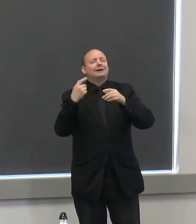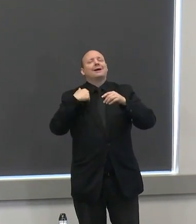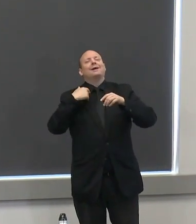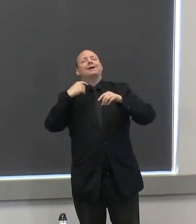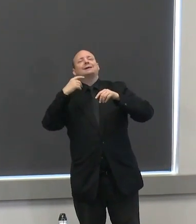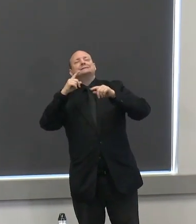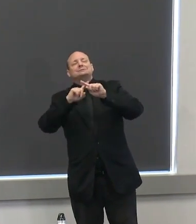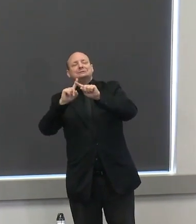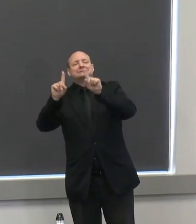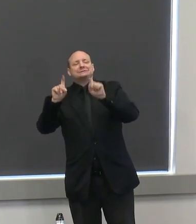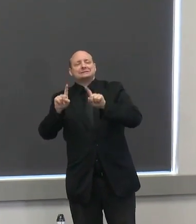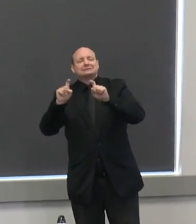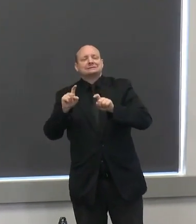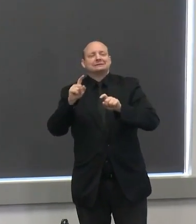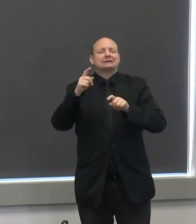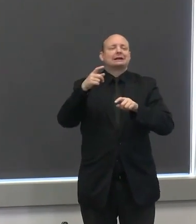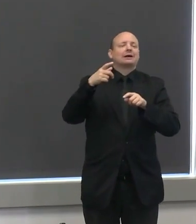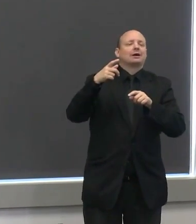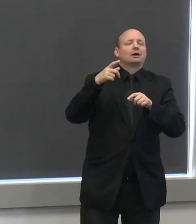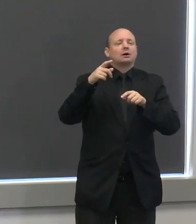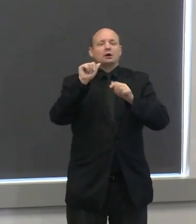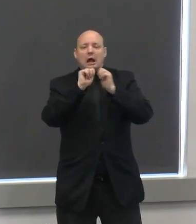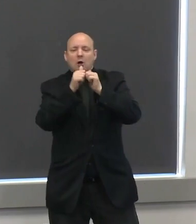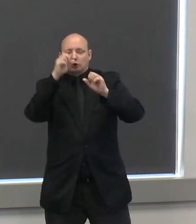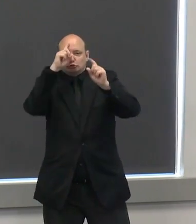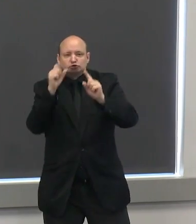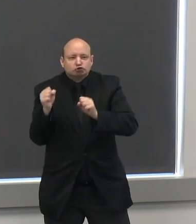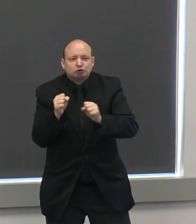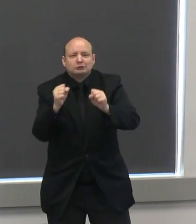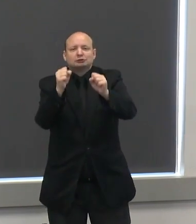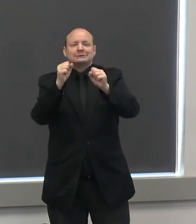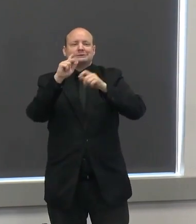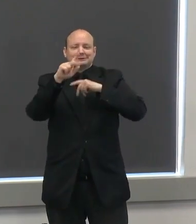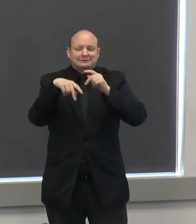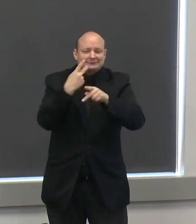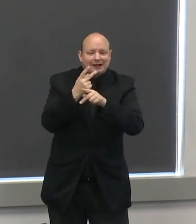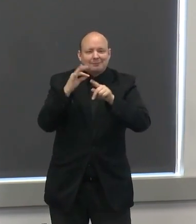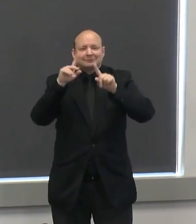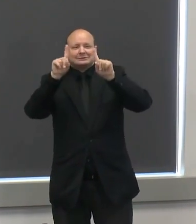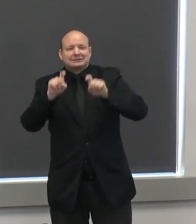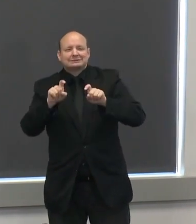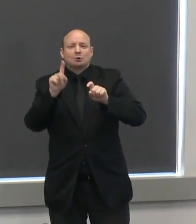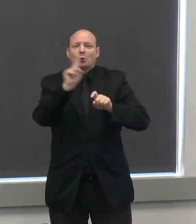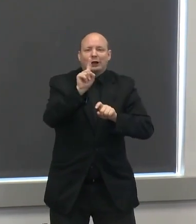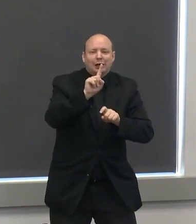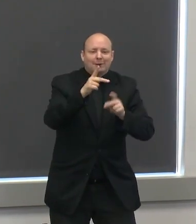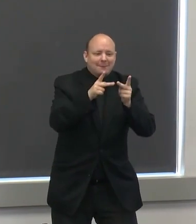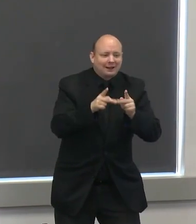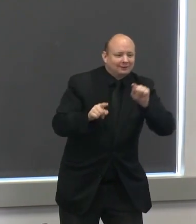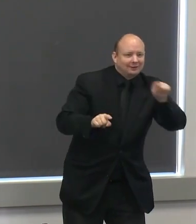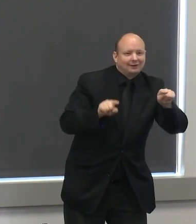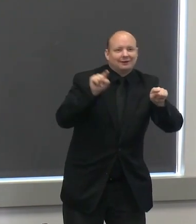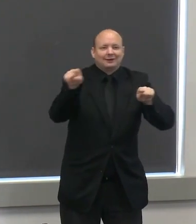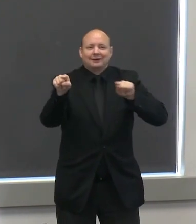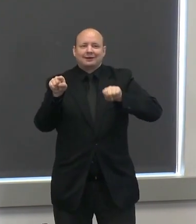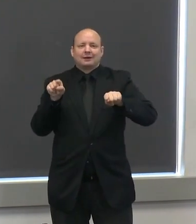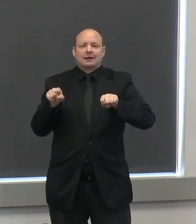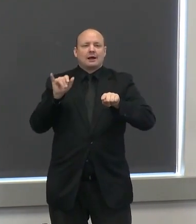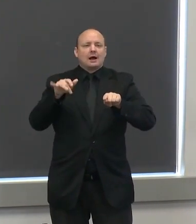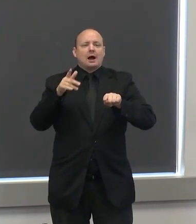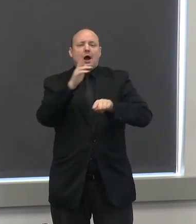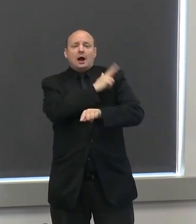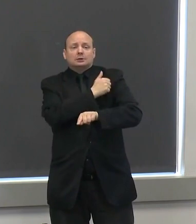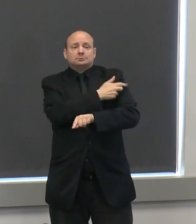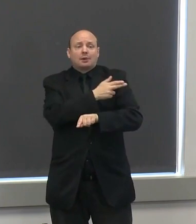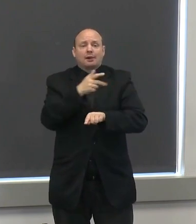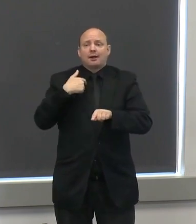is about making sure we have the right tests in the right location and that's why the partnership uh with our hospital labs across the